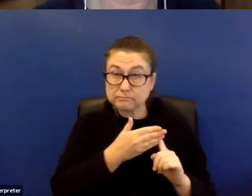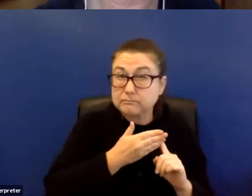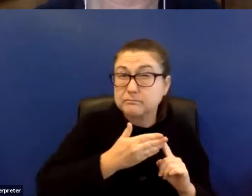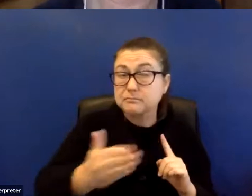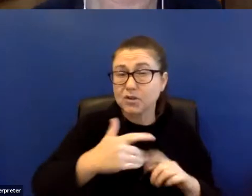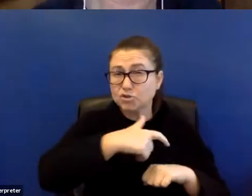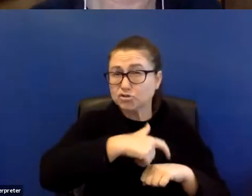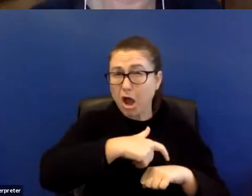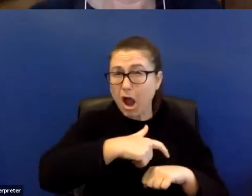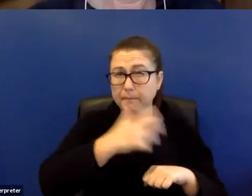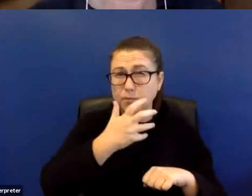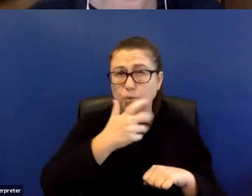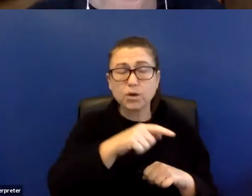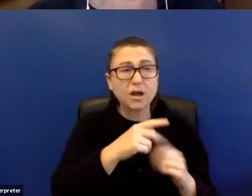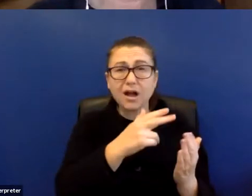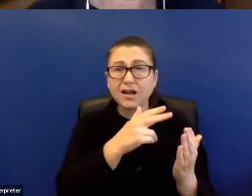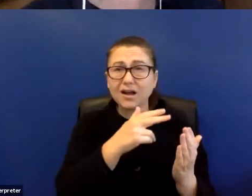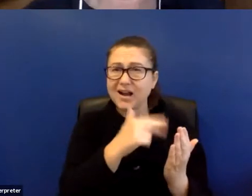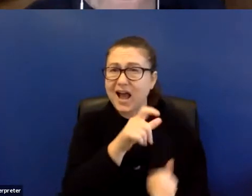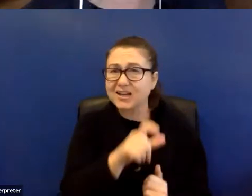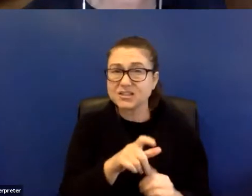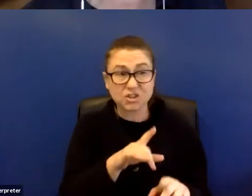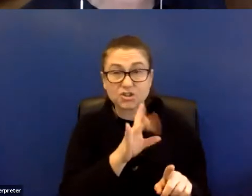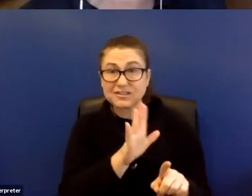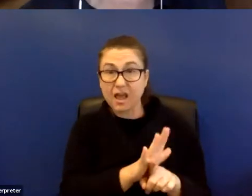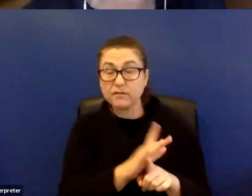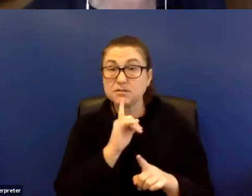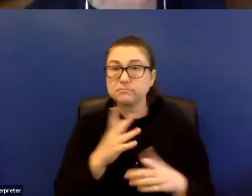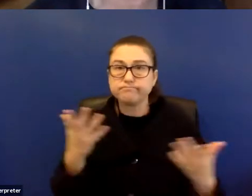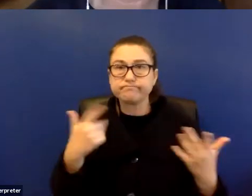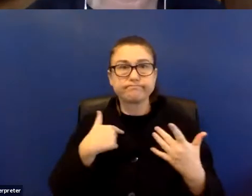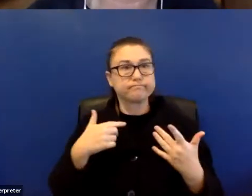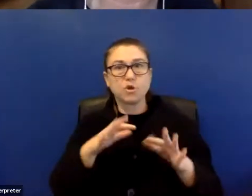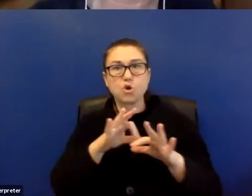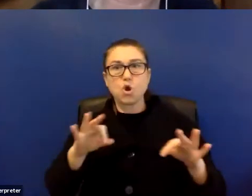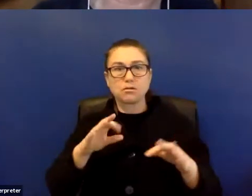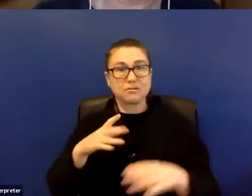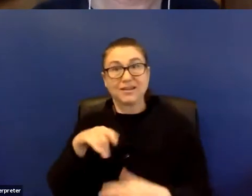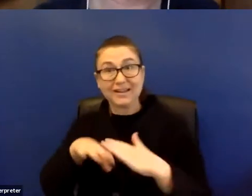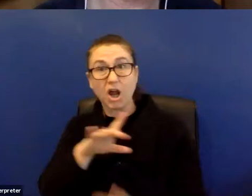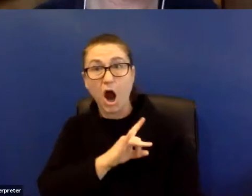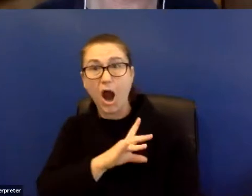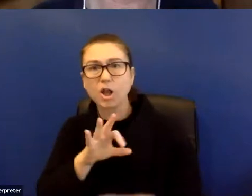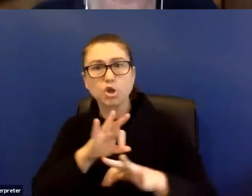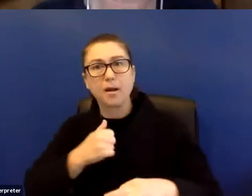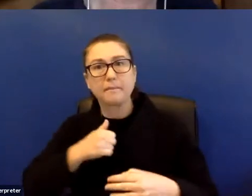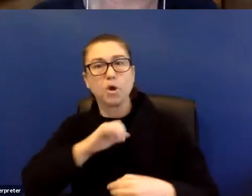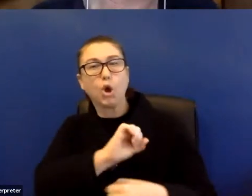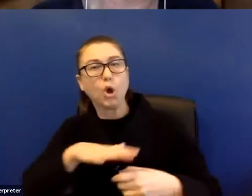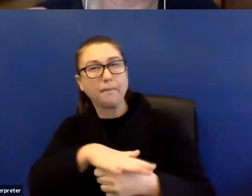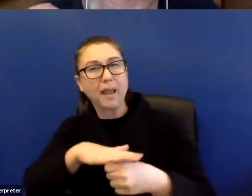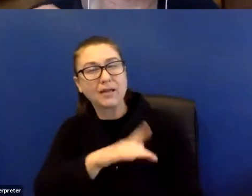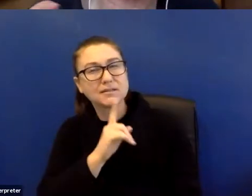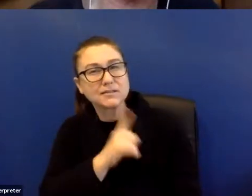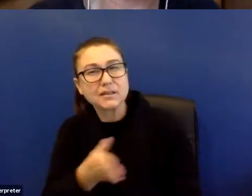an artist who is self-declared out of place living in Ireland. And the kind of things